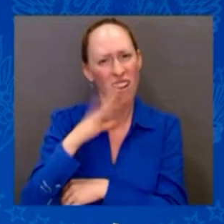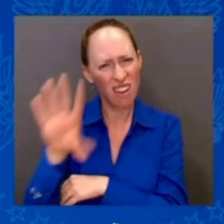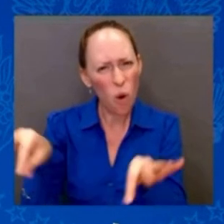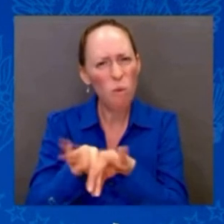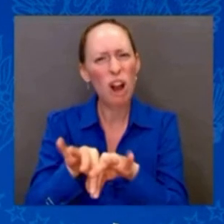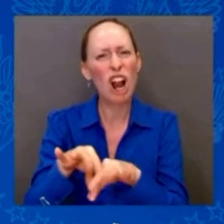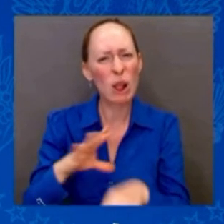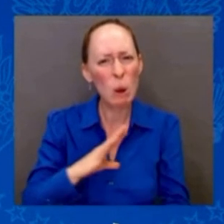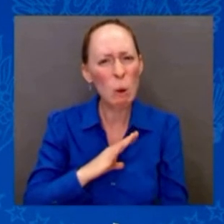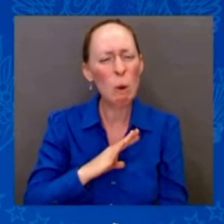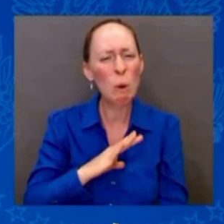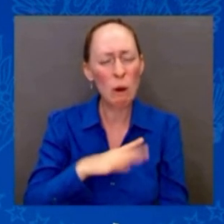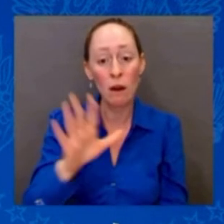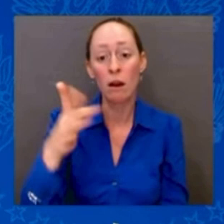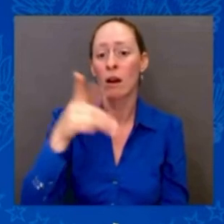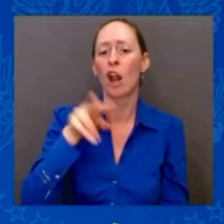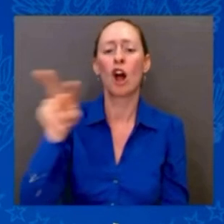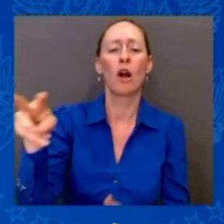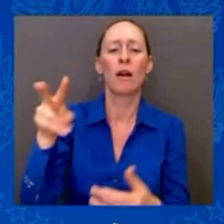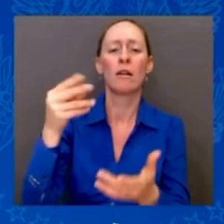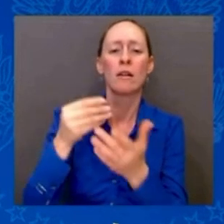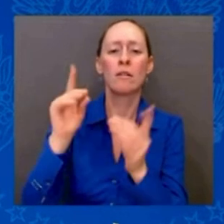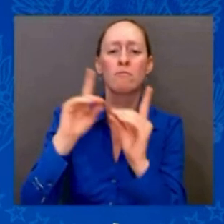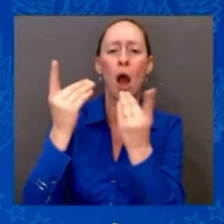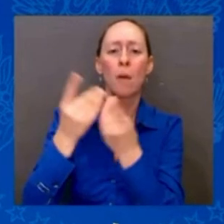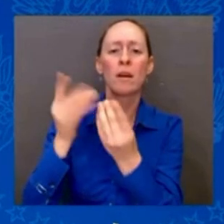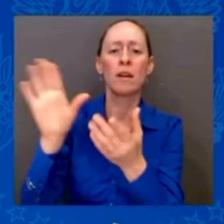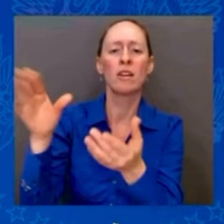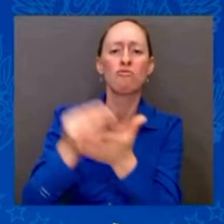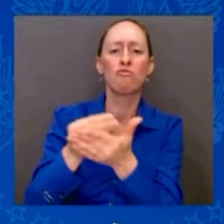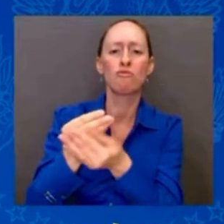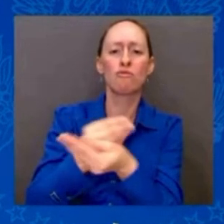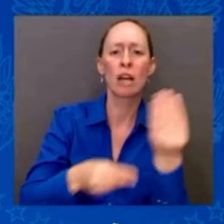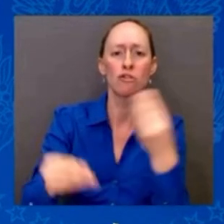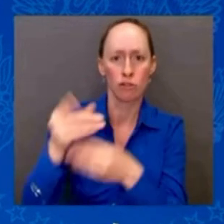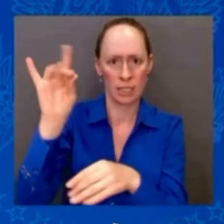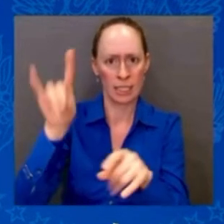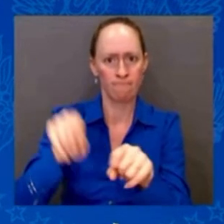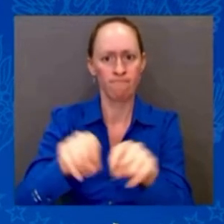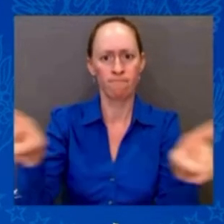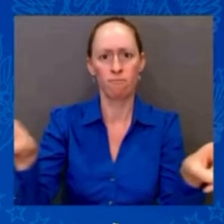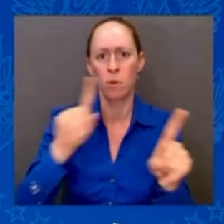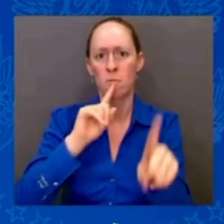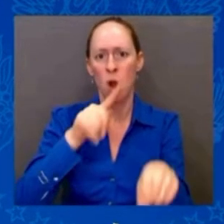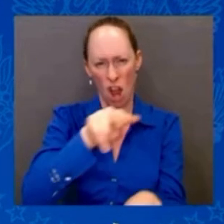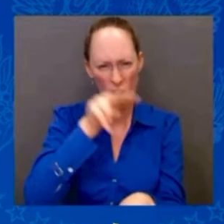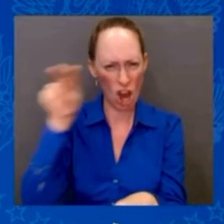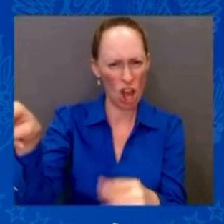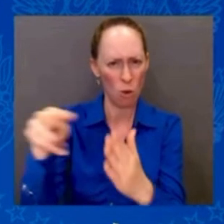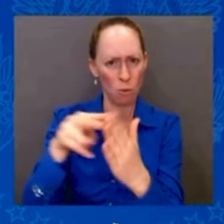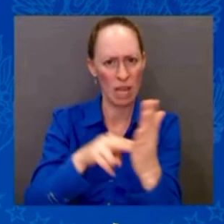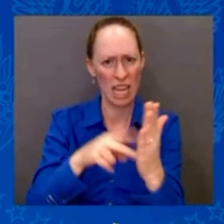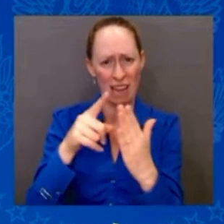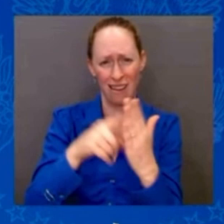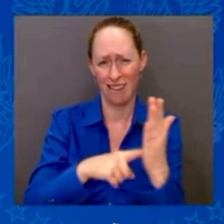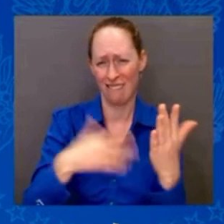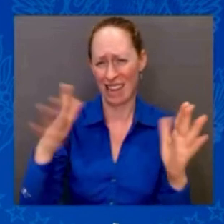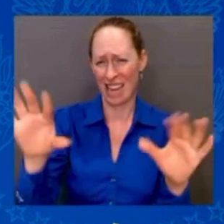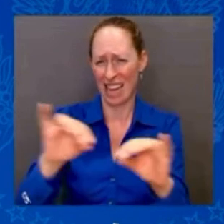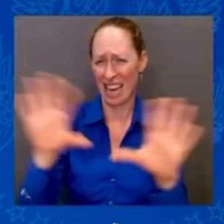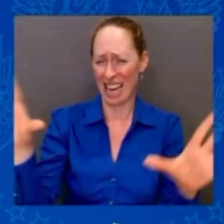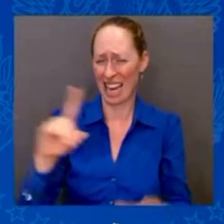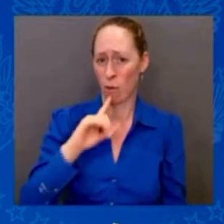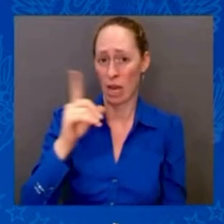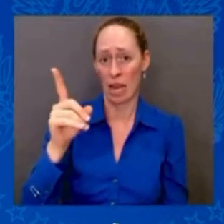comprehensive ever look at the impact of unions have had on our economy. And it concludes definitively